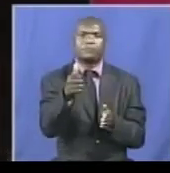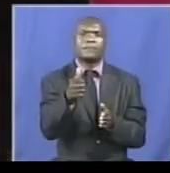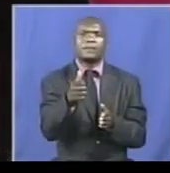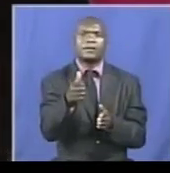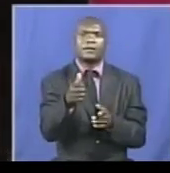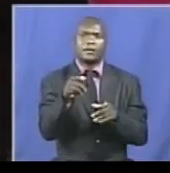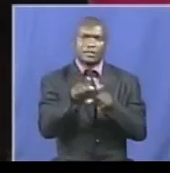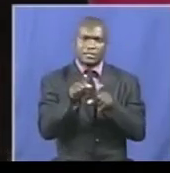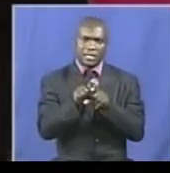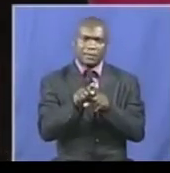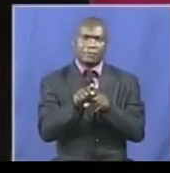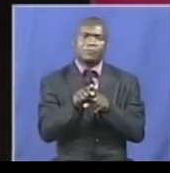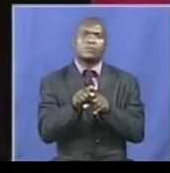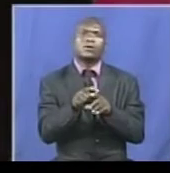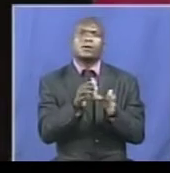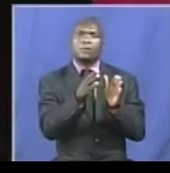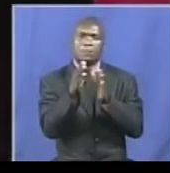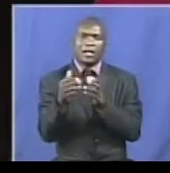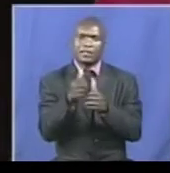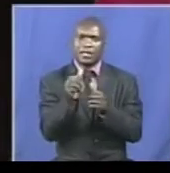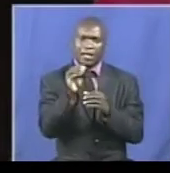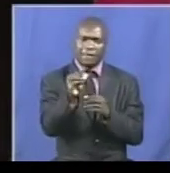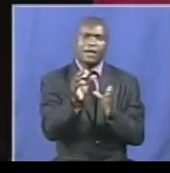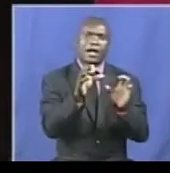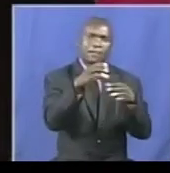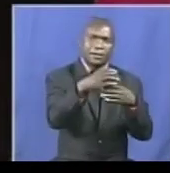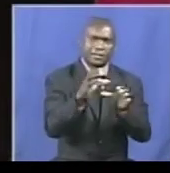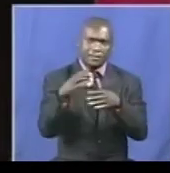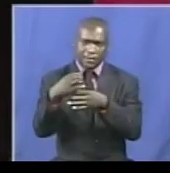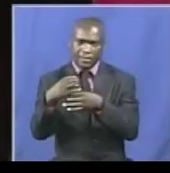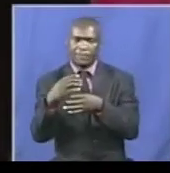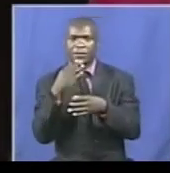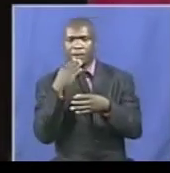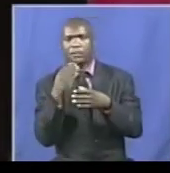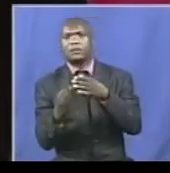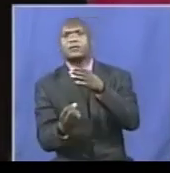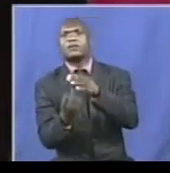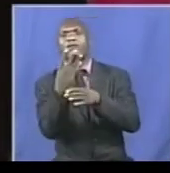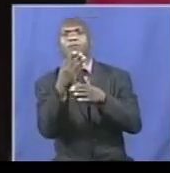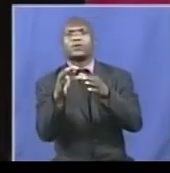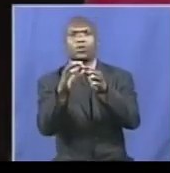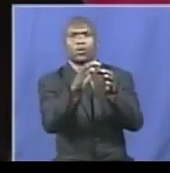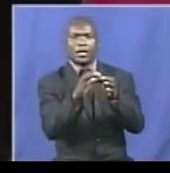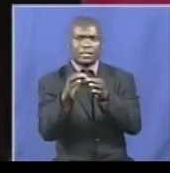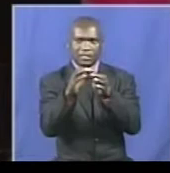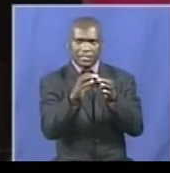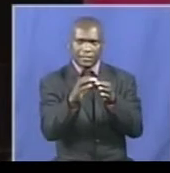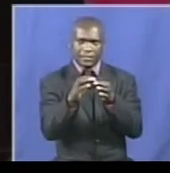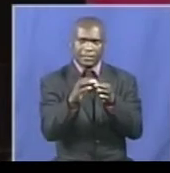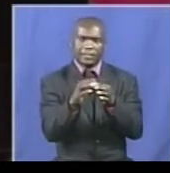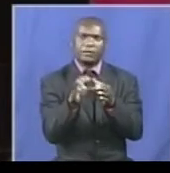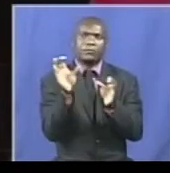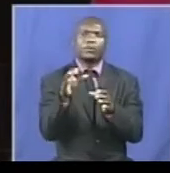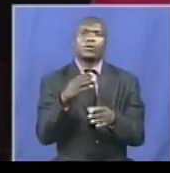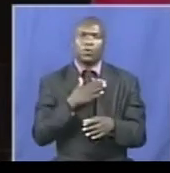necessary policy interface between development partners including the private sector to